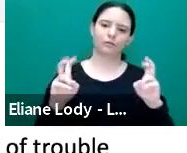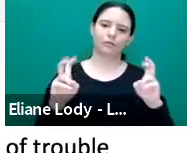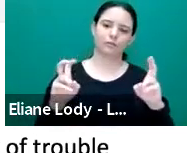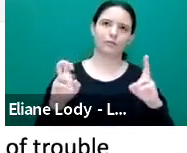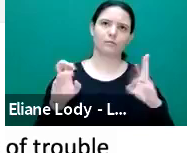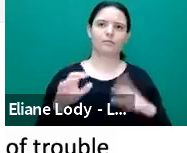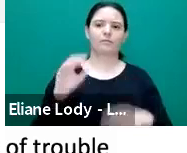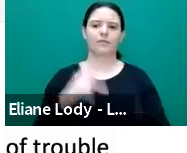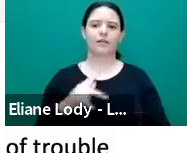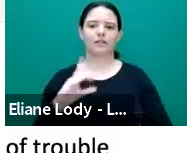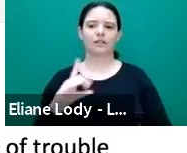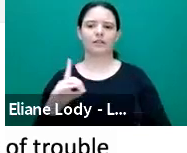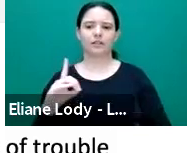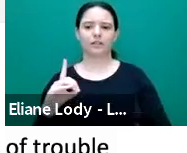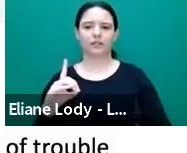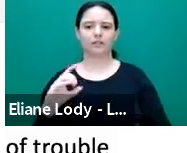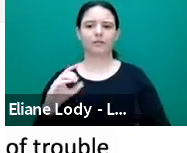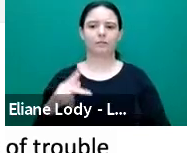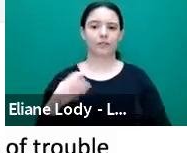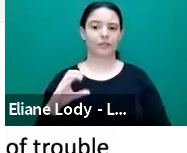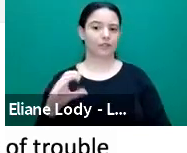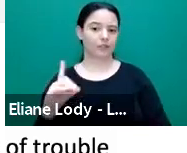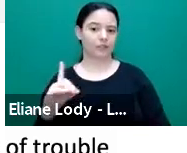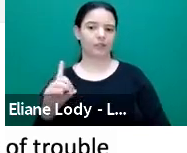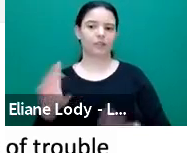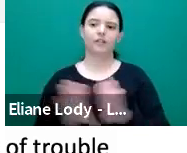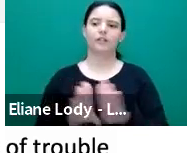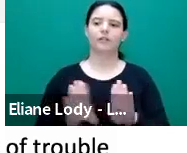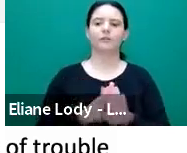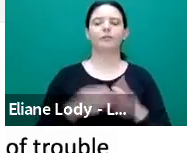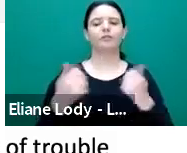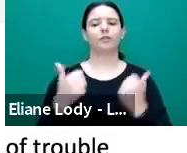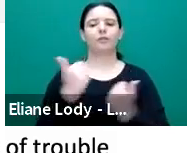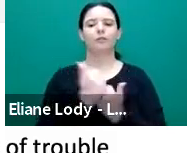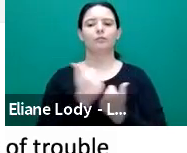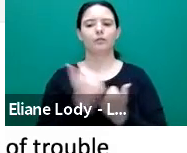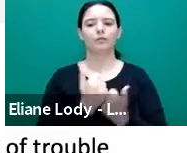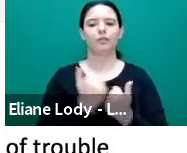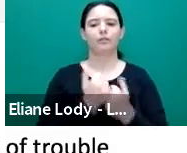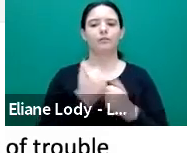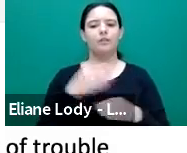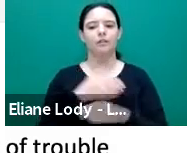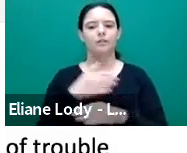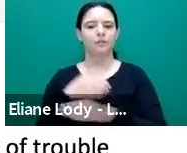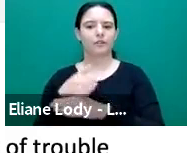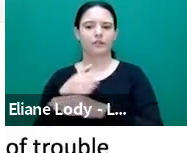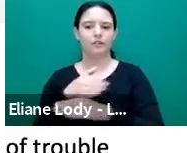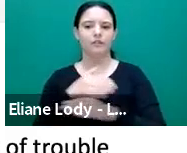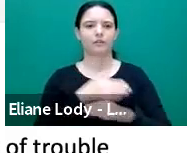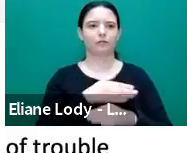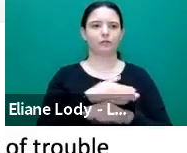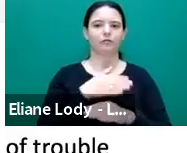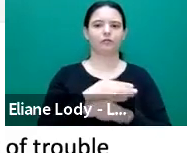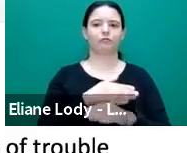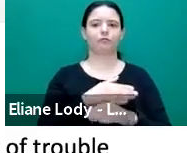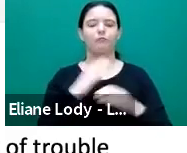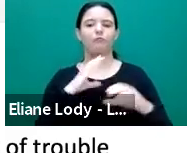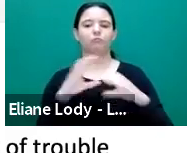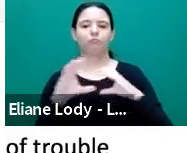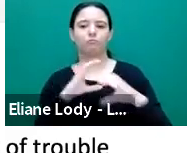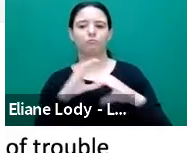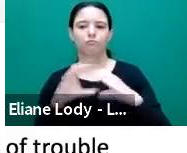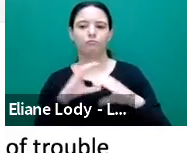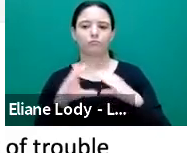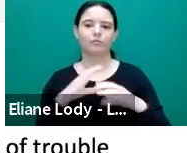the participation of diverse communicators in everyday interactions can begin to help us remake social cultural worlds